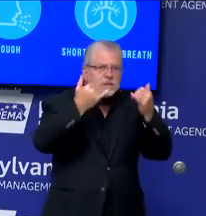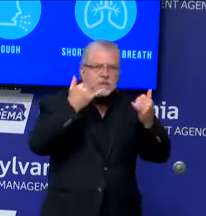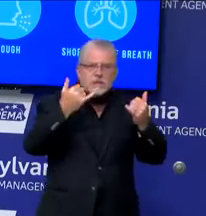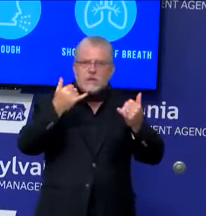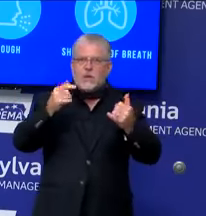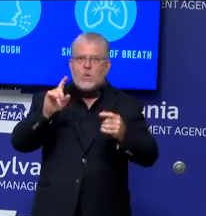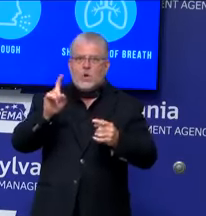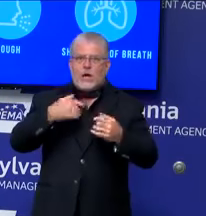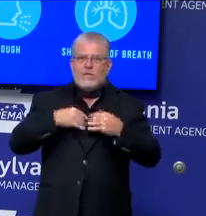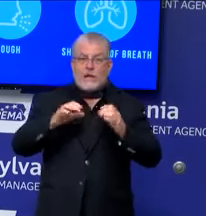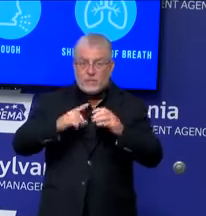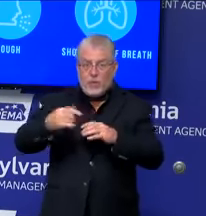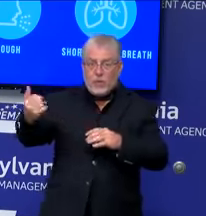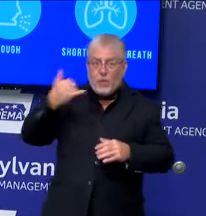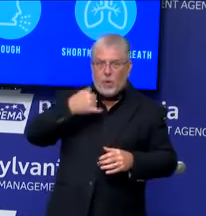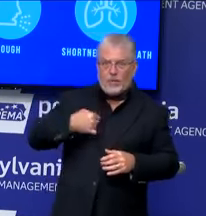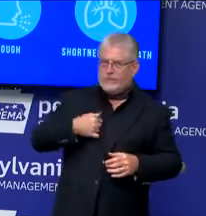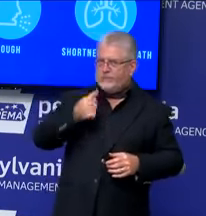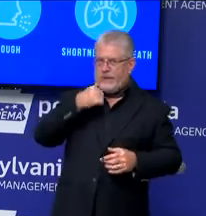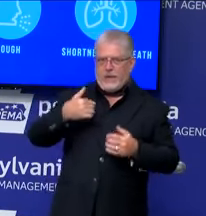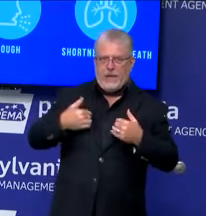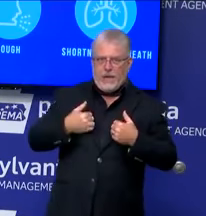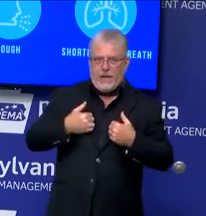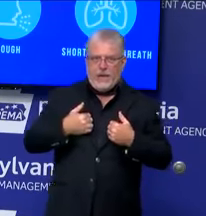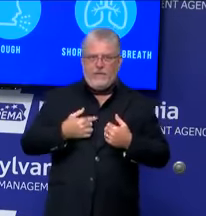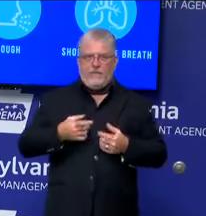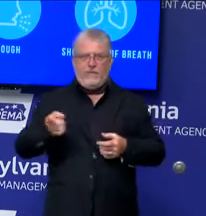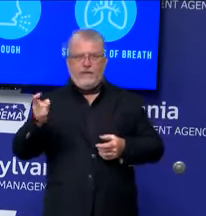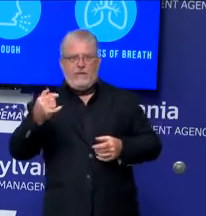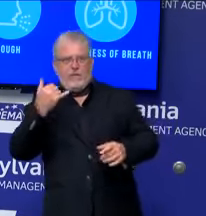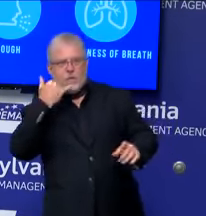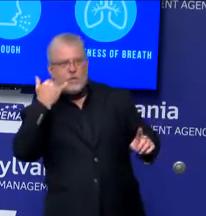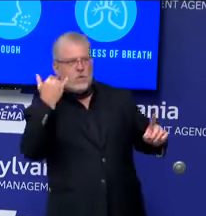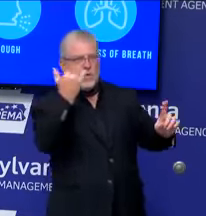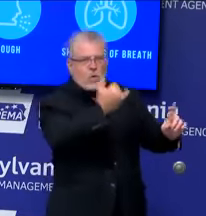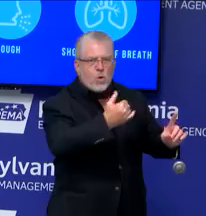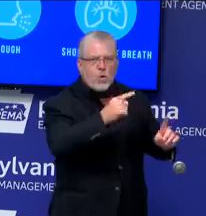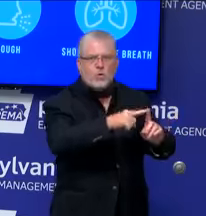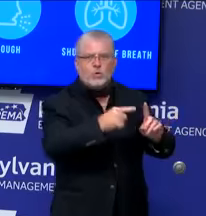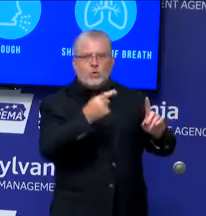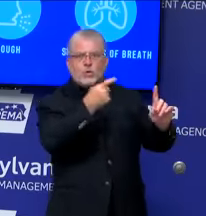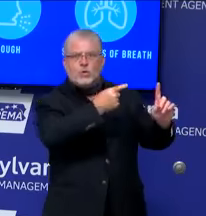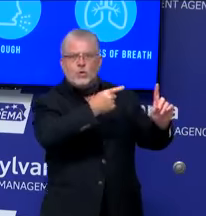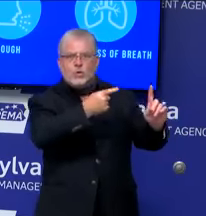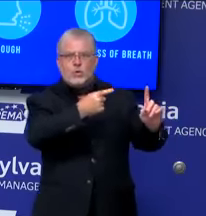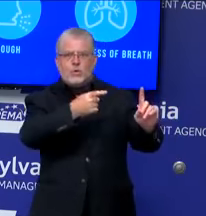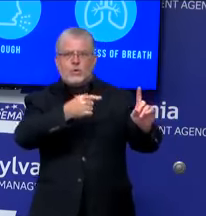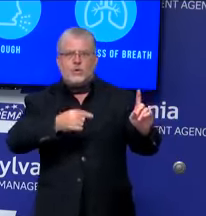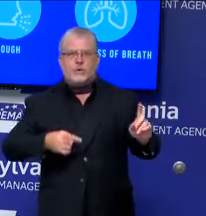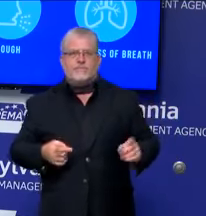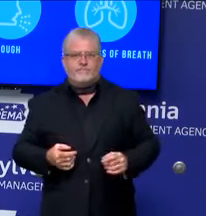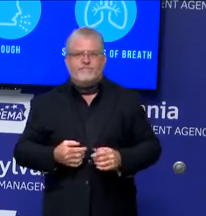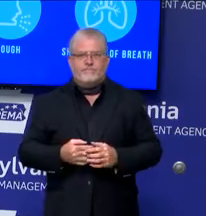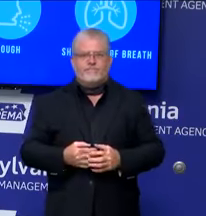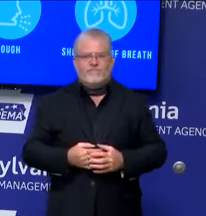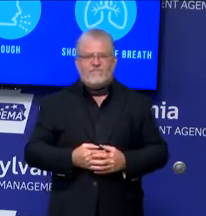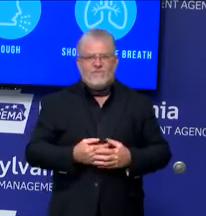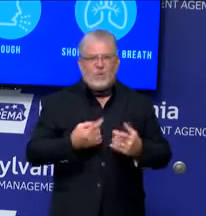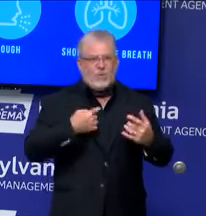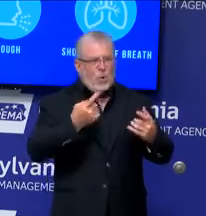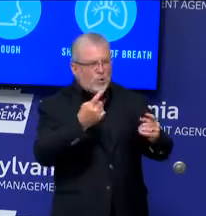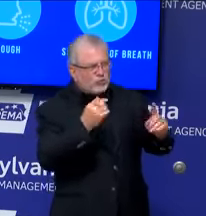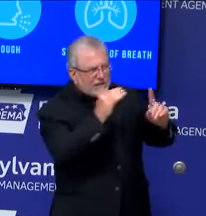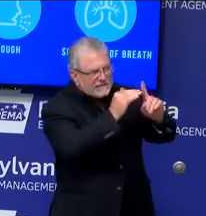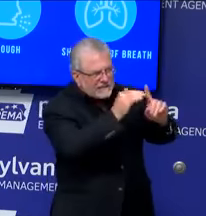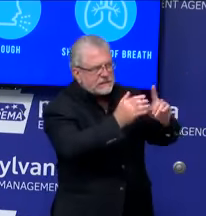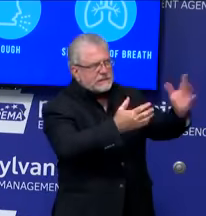and we have to go to the companies to see if Pennsylvania can get them. So we will be doing that, but we don't control that